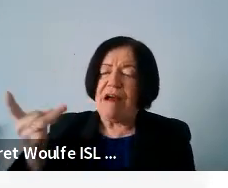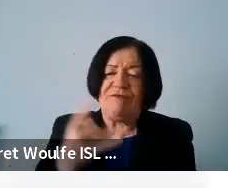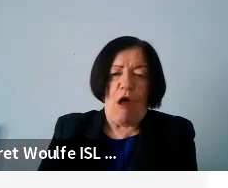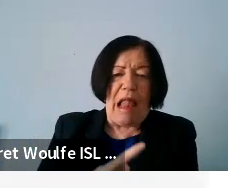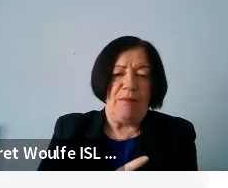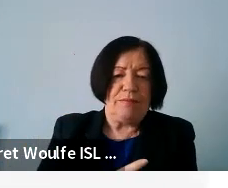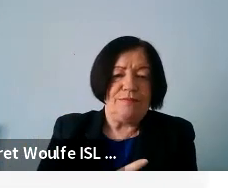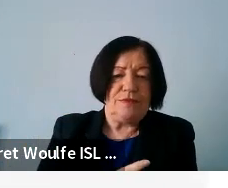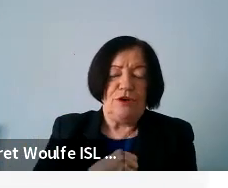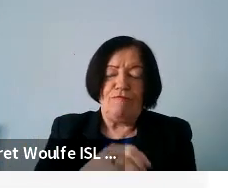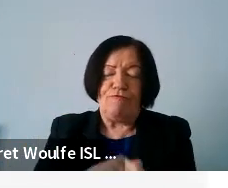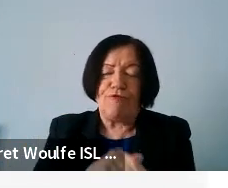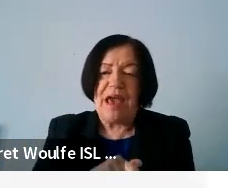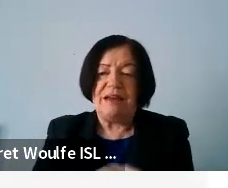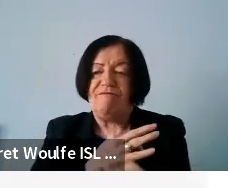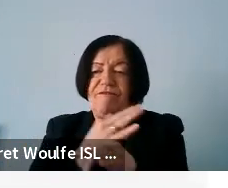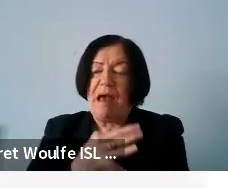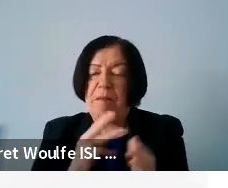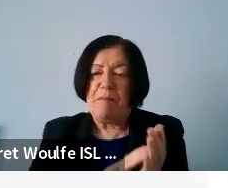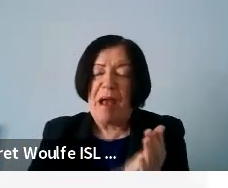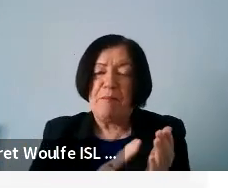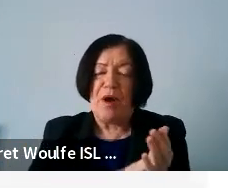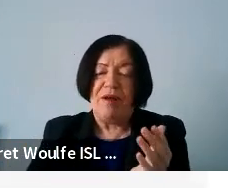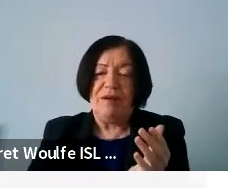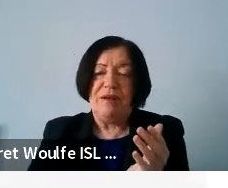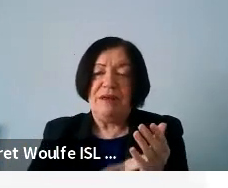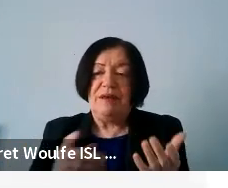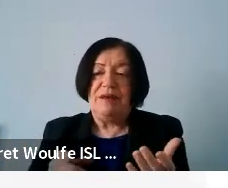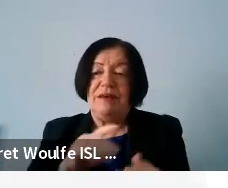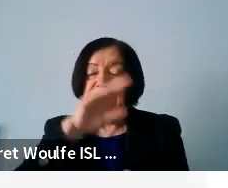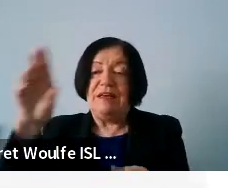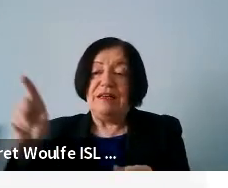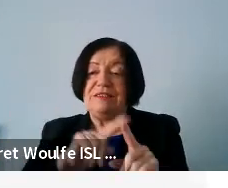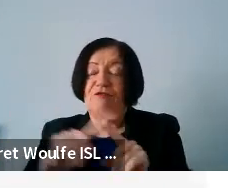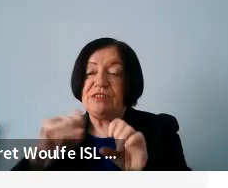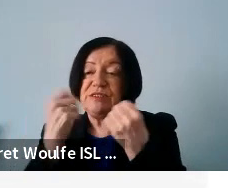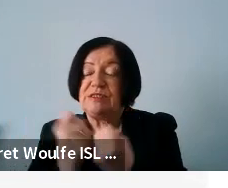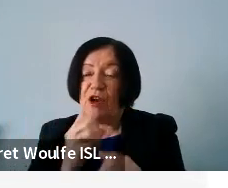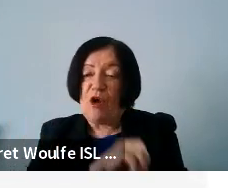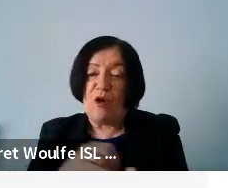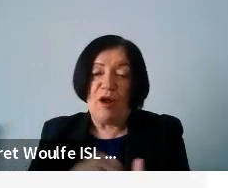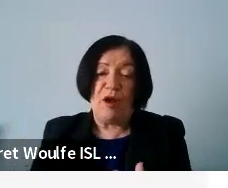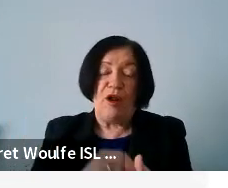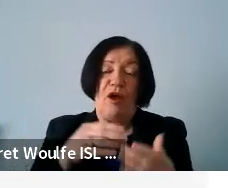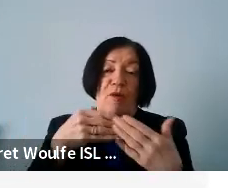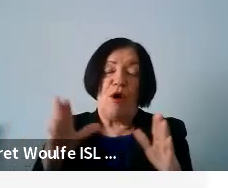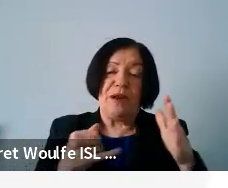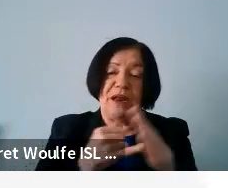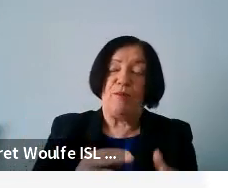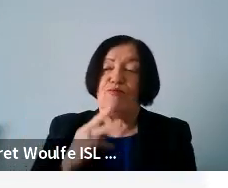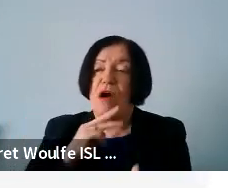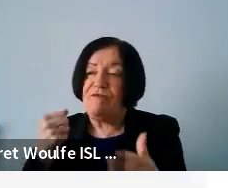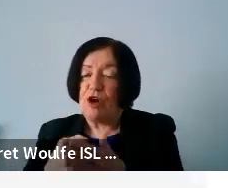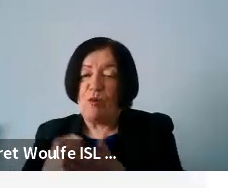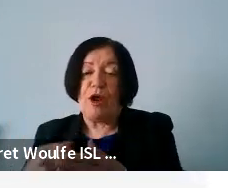To a friend, to a family member, to a society organization, to a public institution, a private company, or